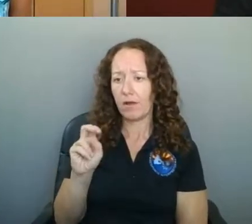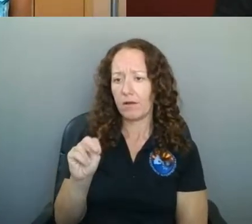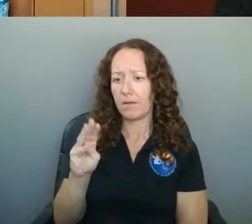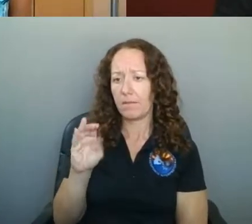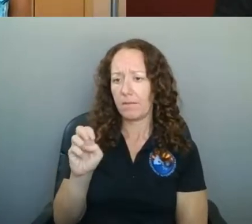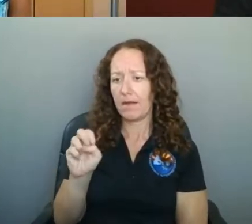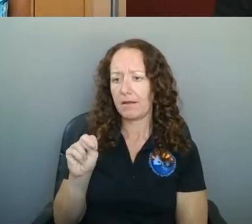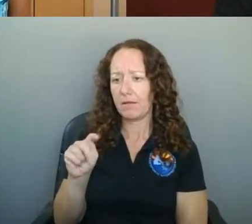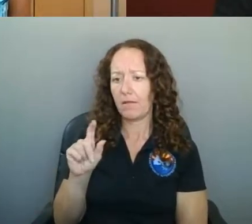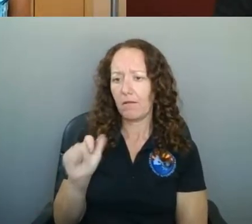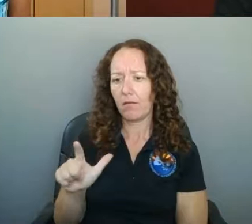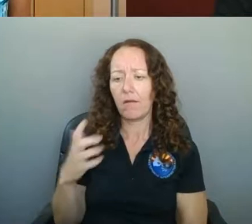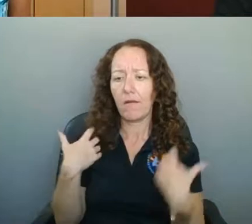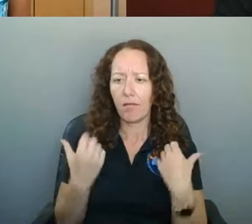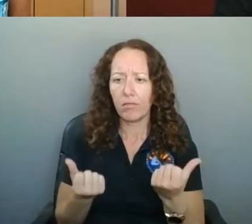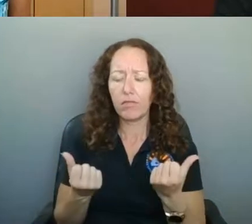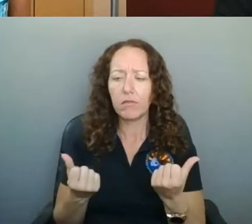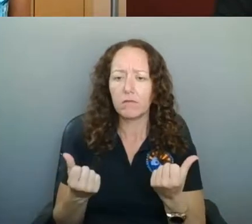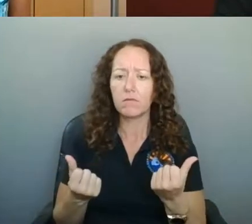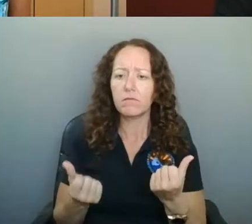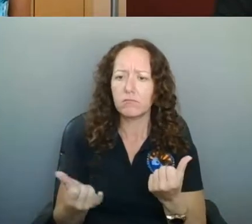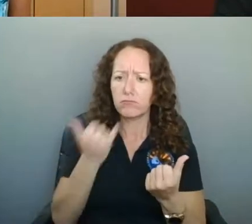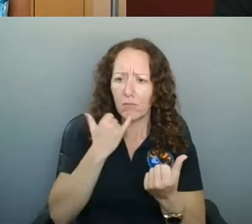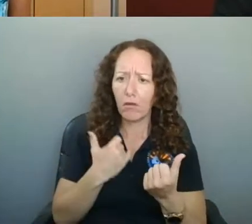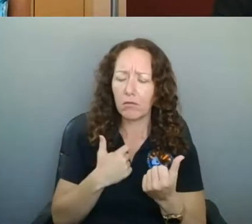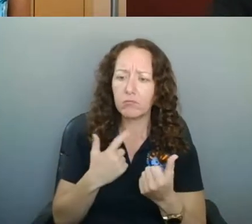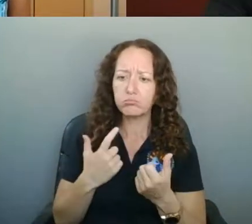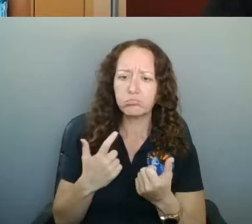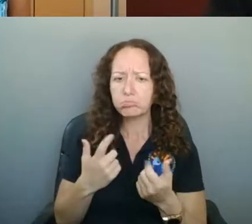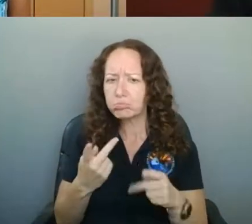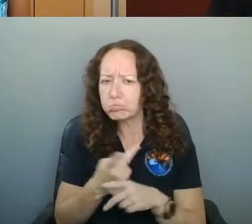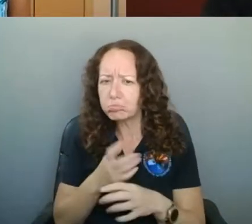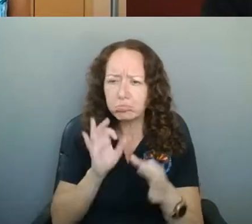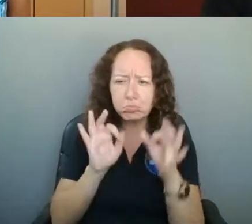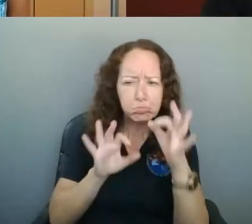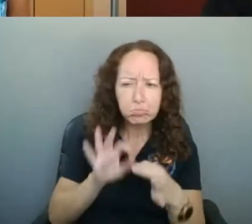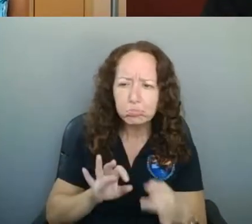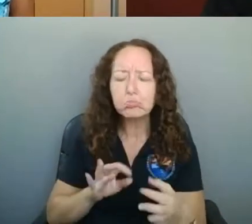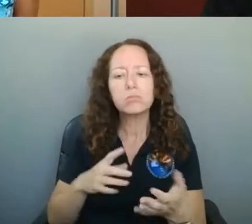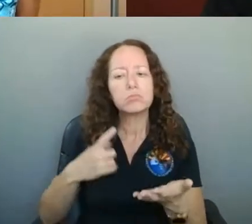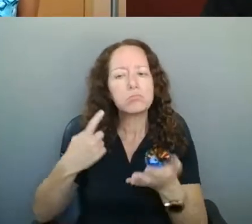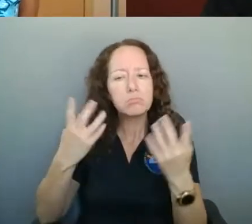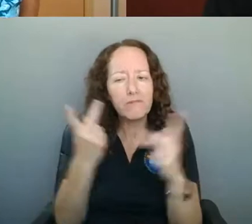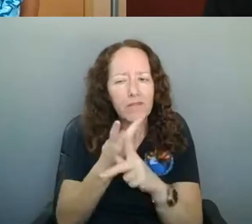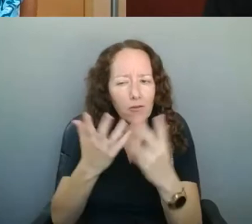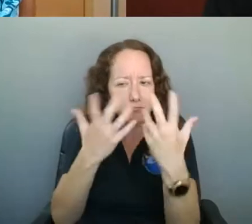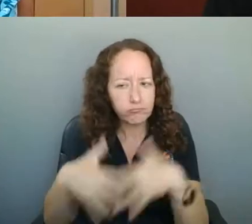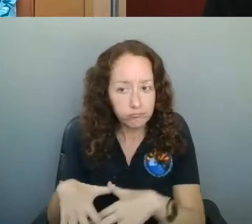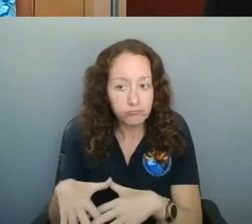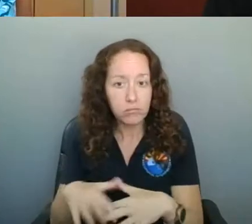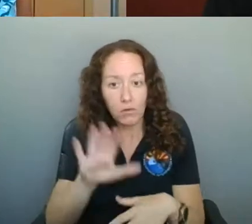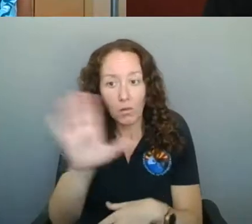what might work and you can kind of run some ideas by us and we're open to working with you. So bring us your ideas.